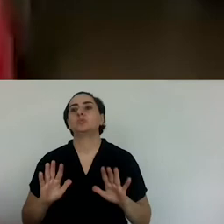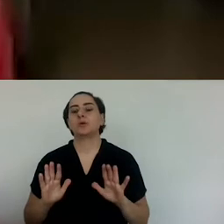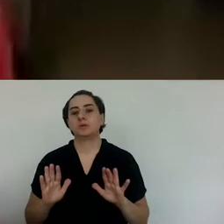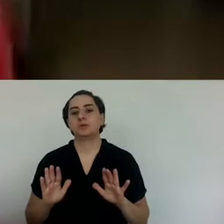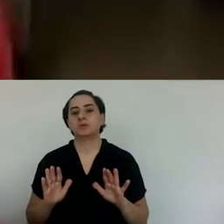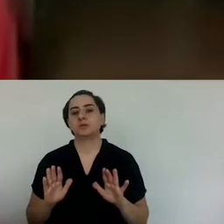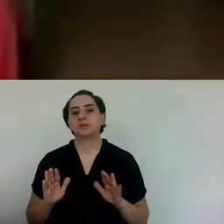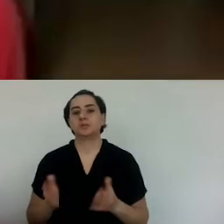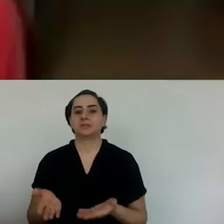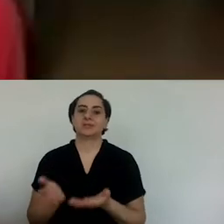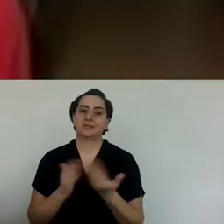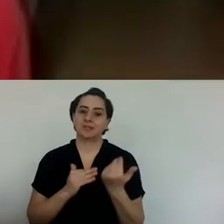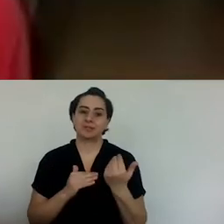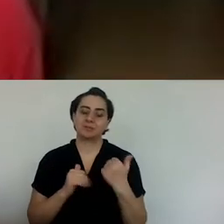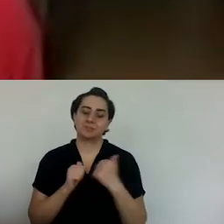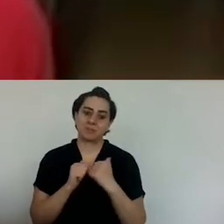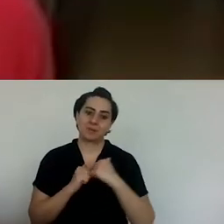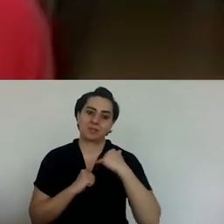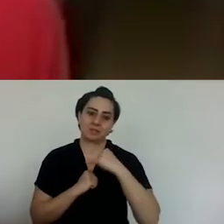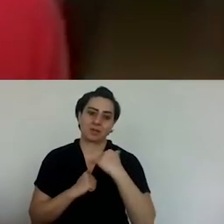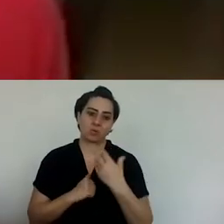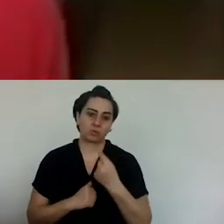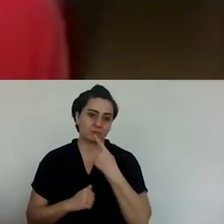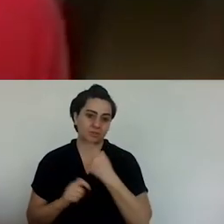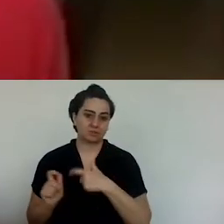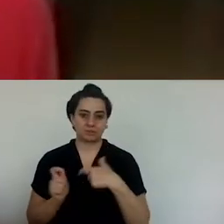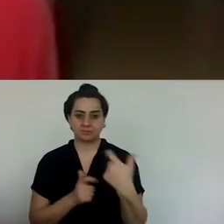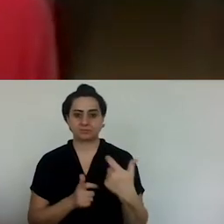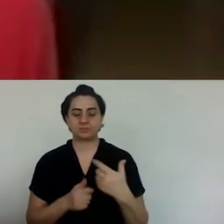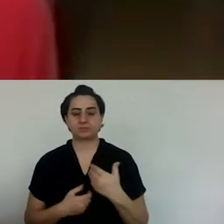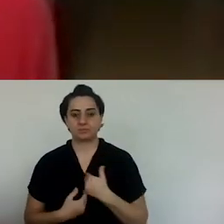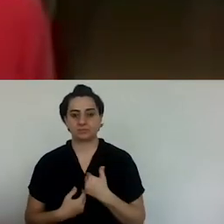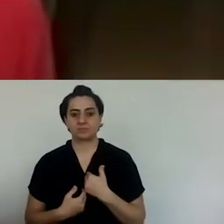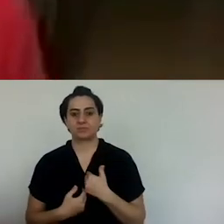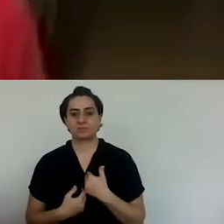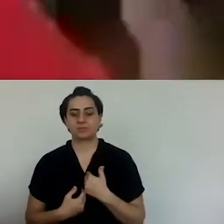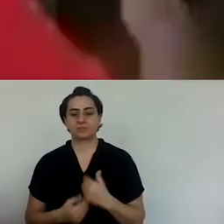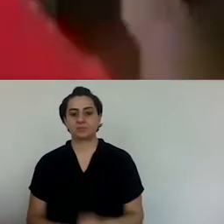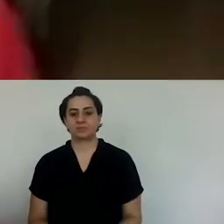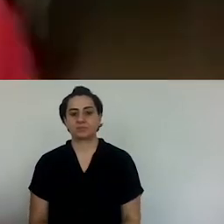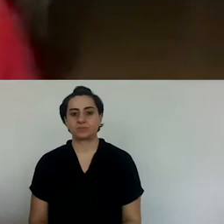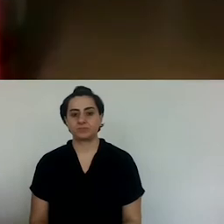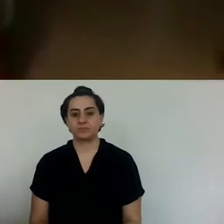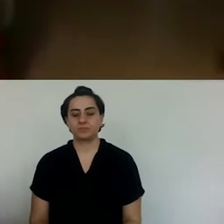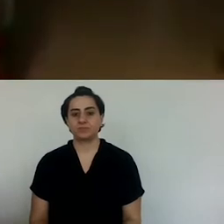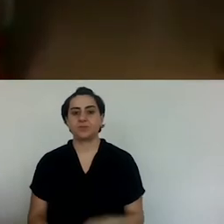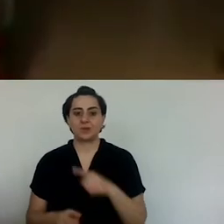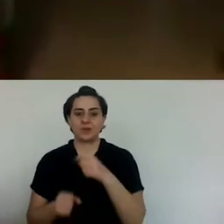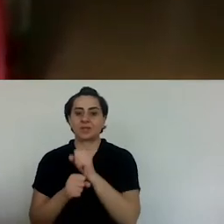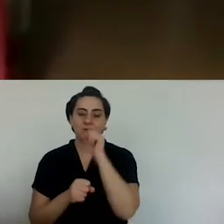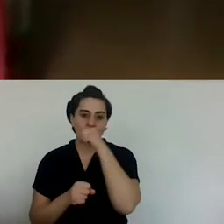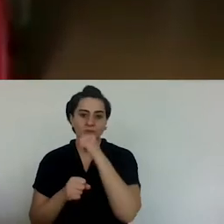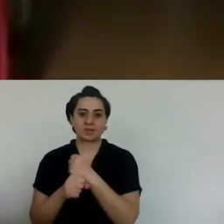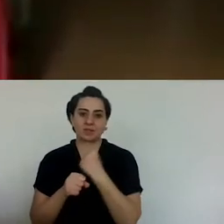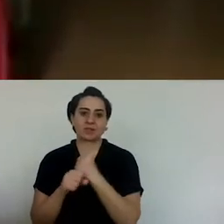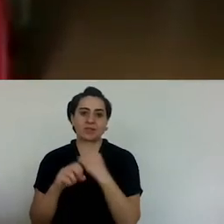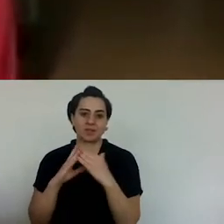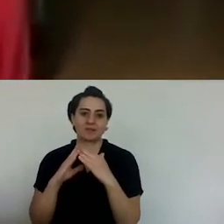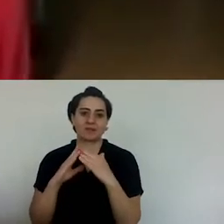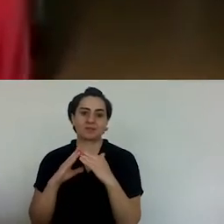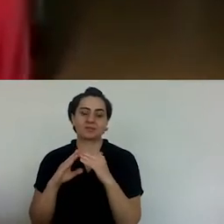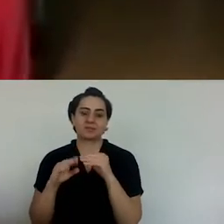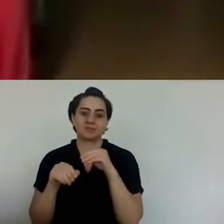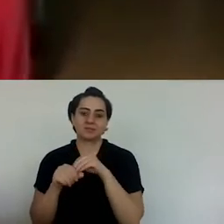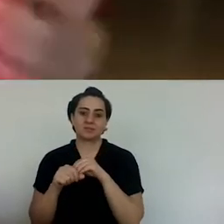in Bakirköy, and they told us, you shouldn't just, you shouldn't in Yedukule anymore, you should come close to us. And